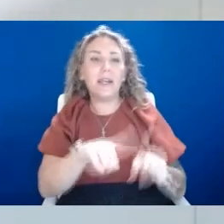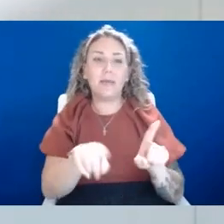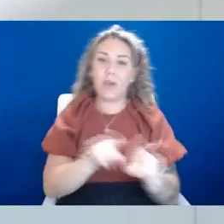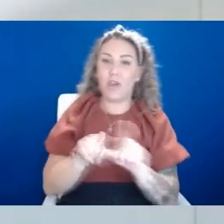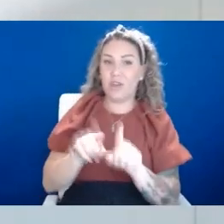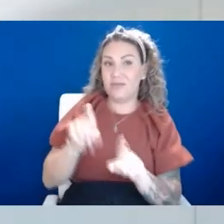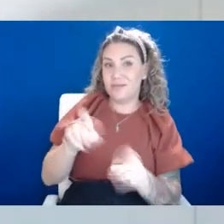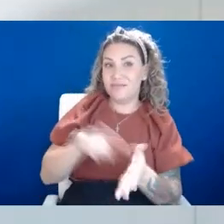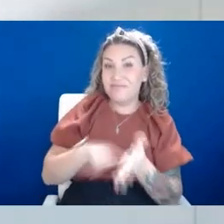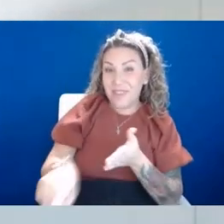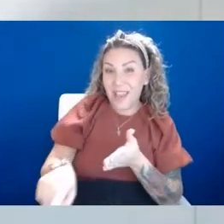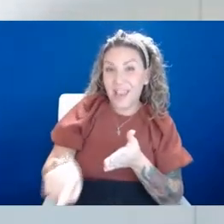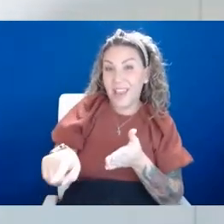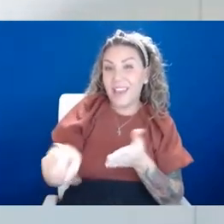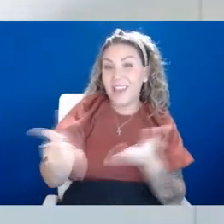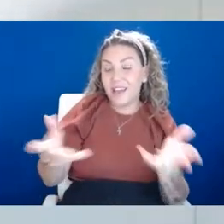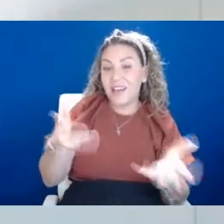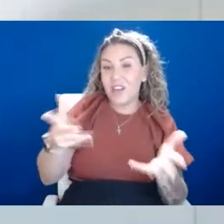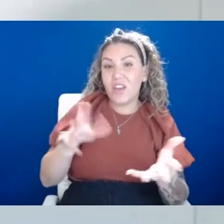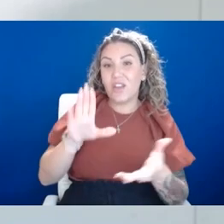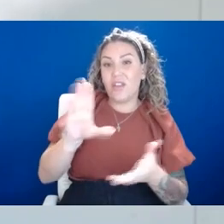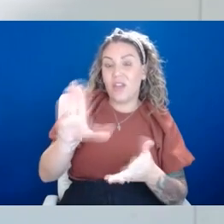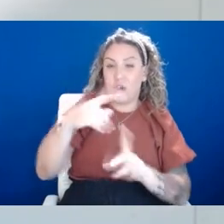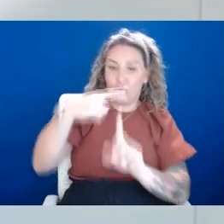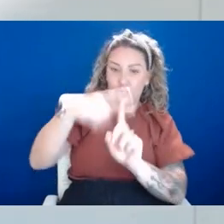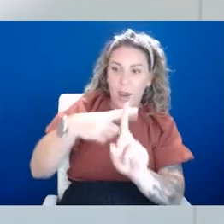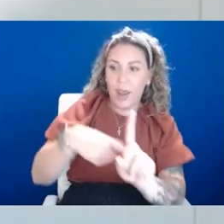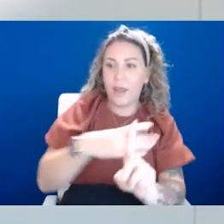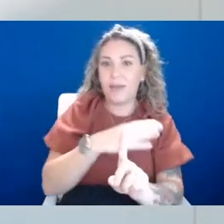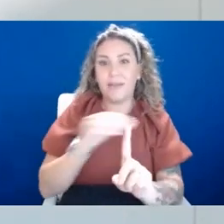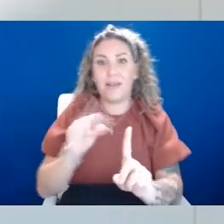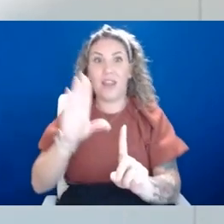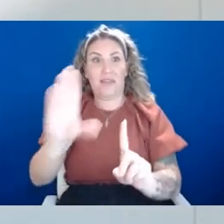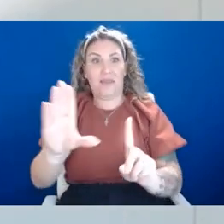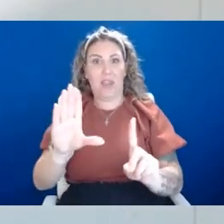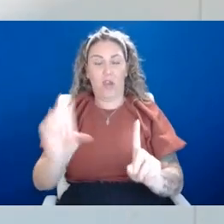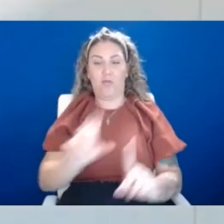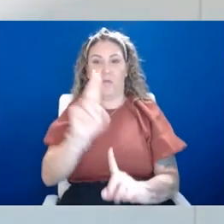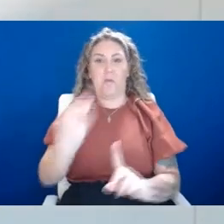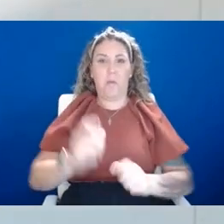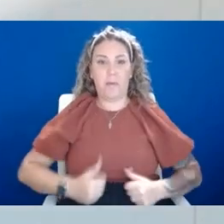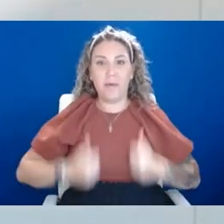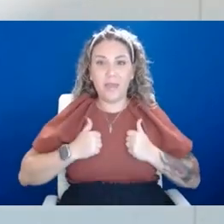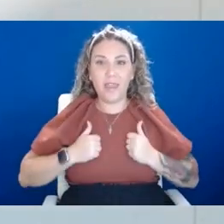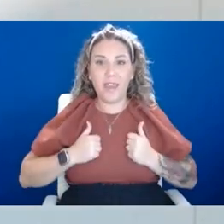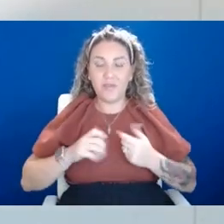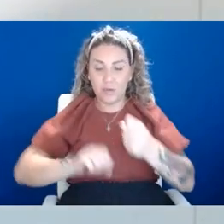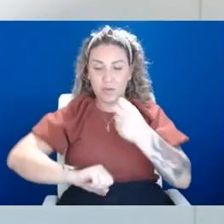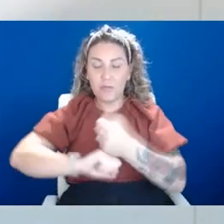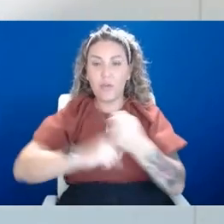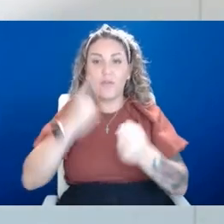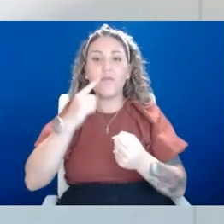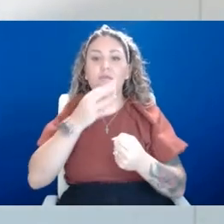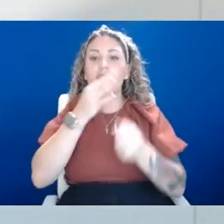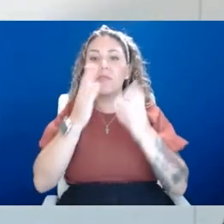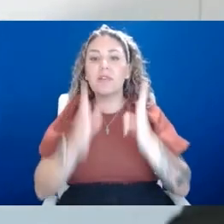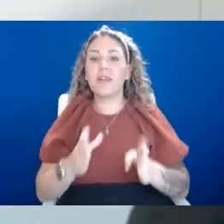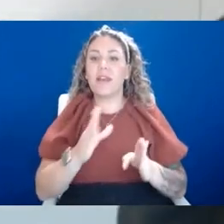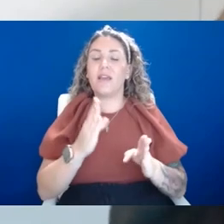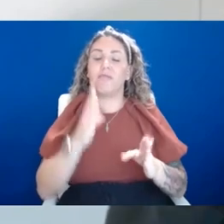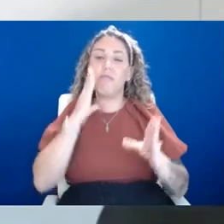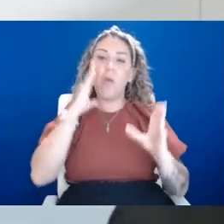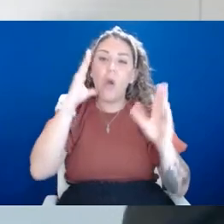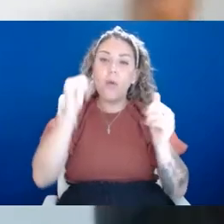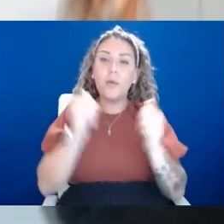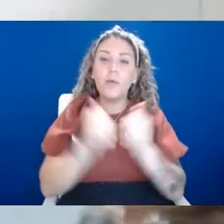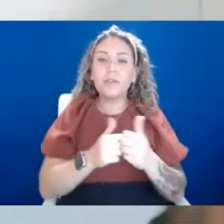uh, pay, you know, their rent and livelihood. So again, just support for the experts. And I'm hoping with that support, we can reduce,